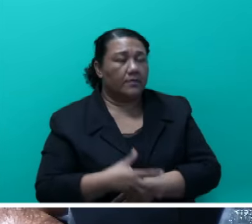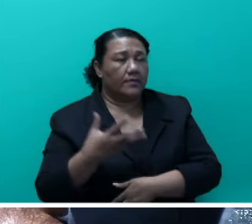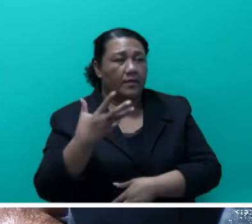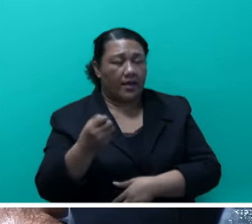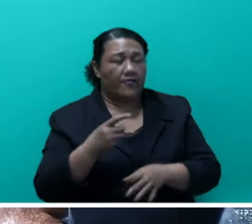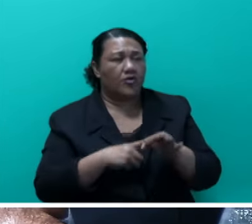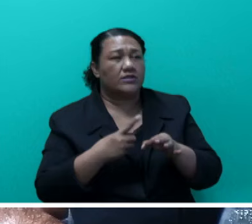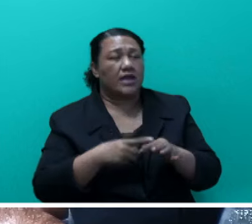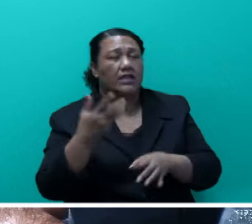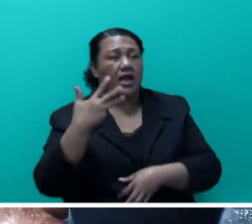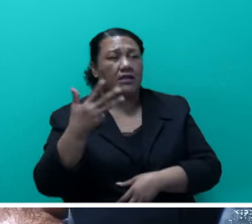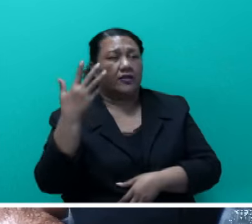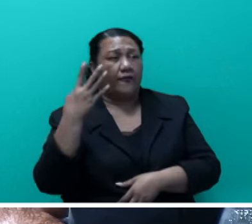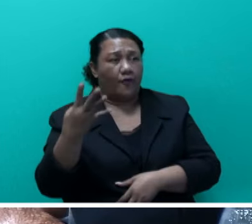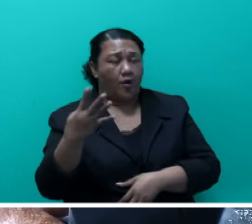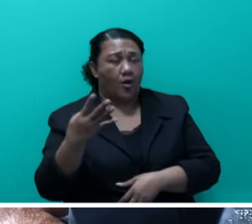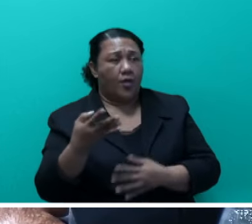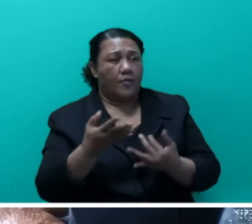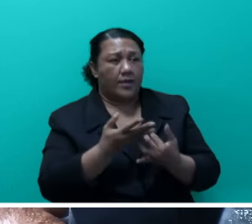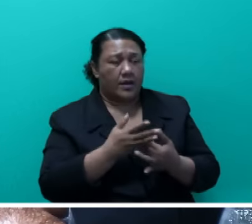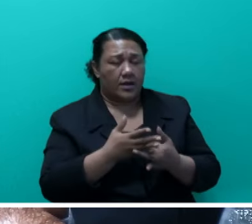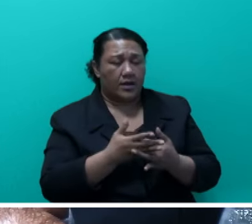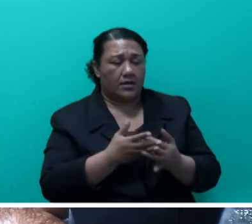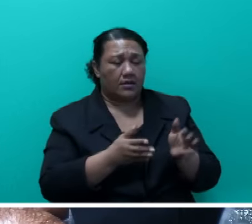here between the period from